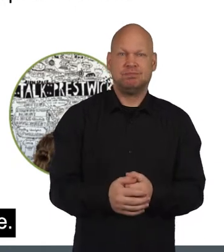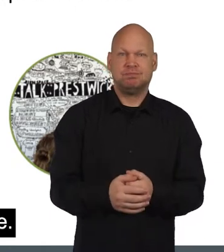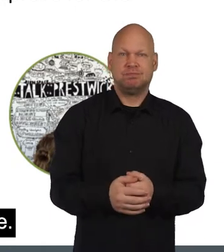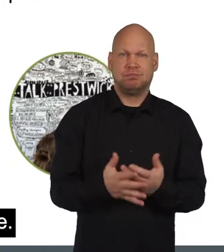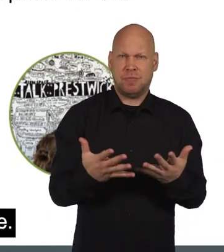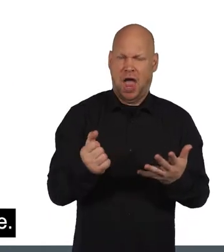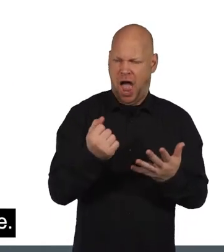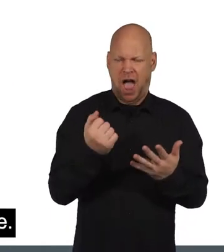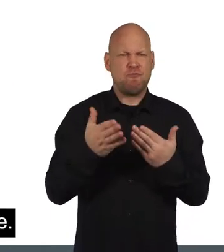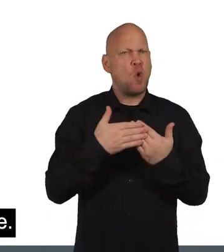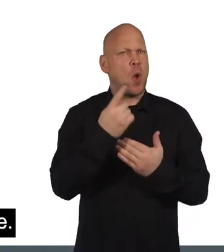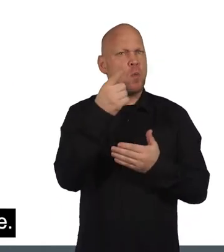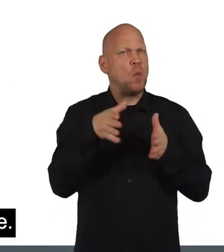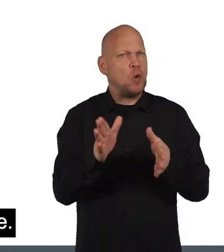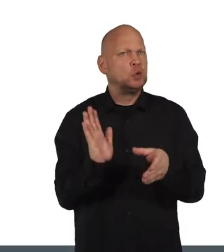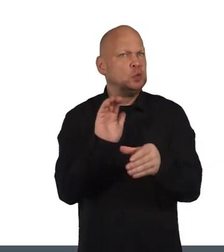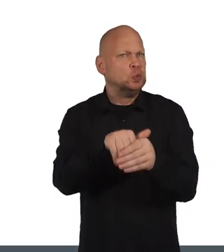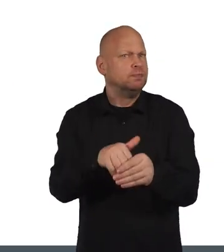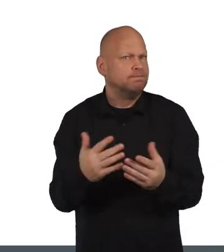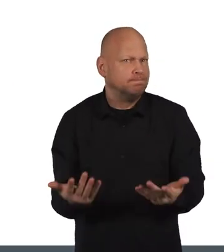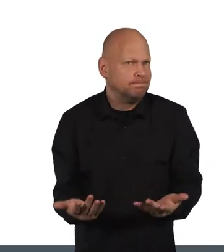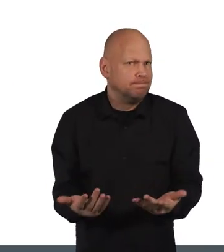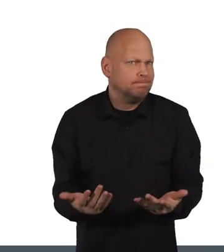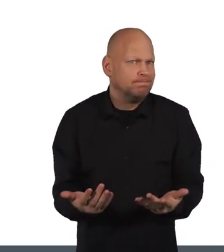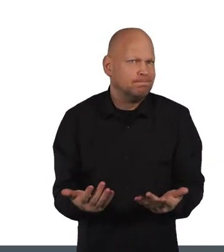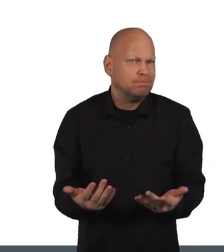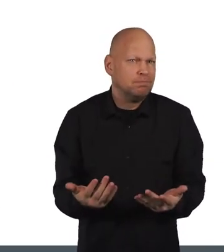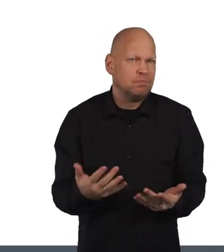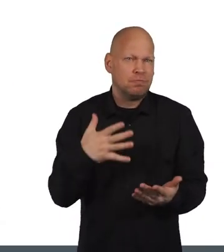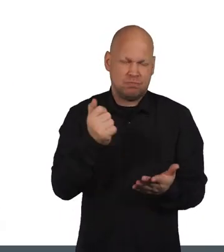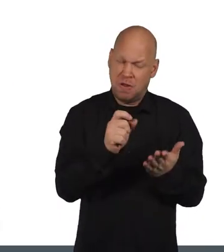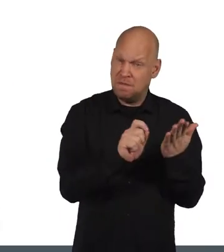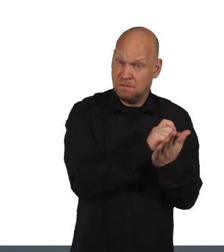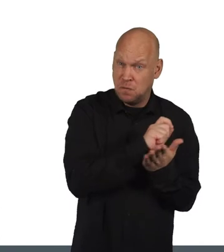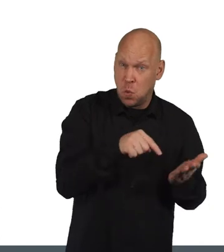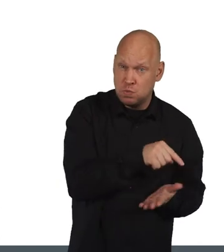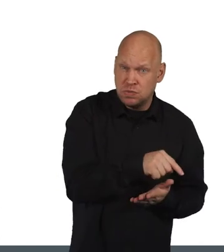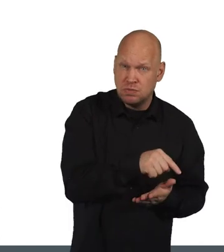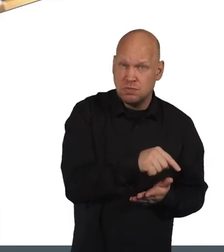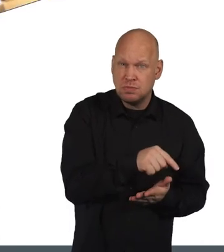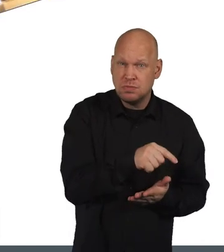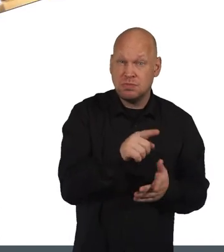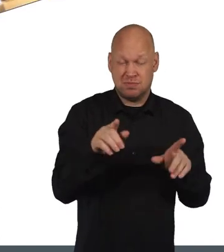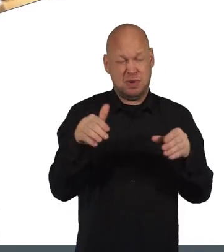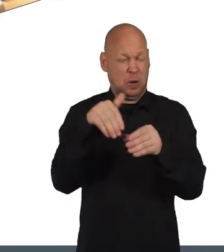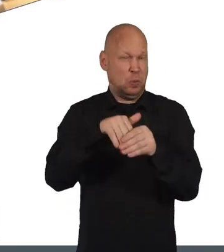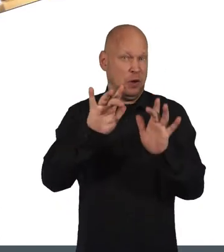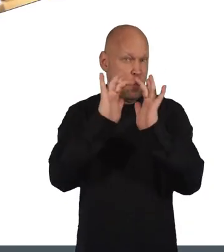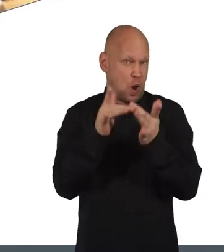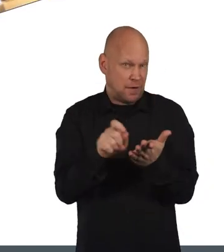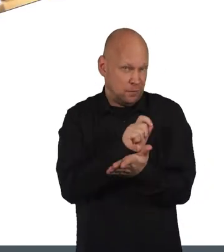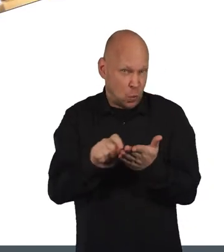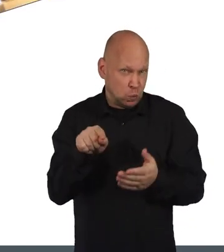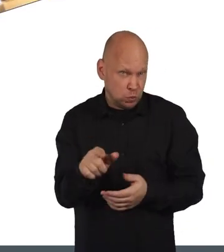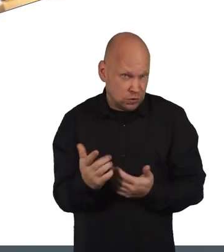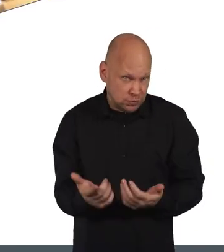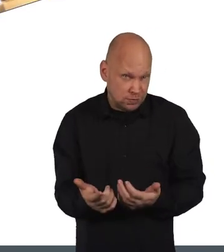There is more than one way to participate. There is voting, including online voting.